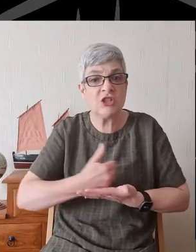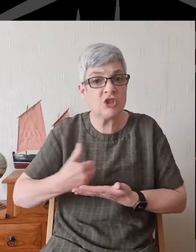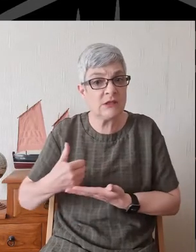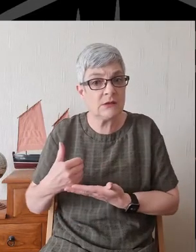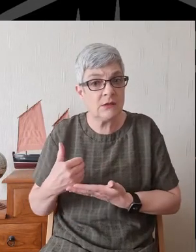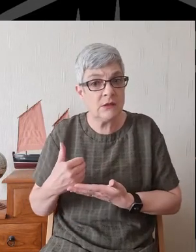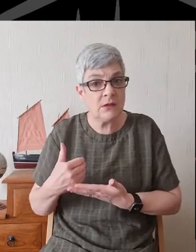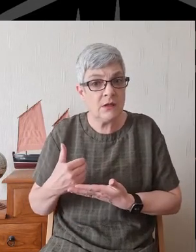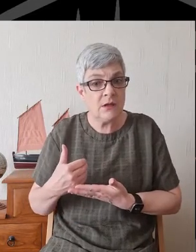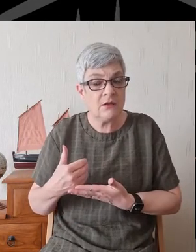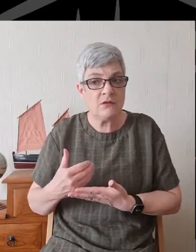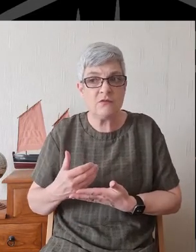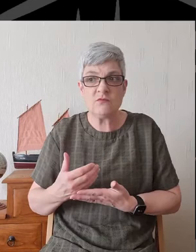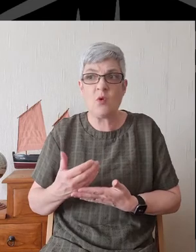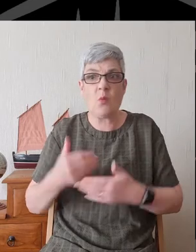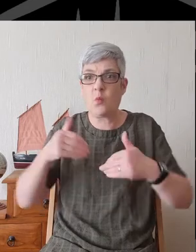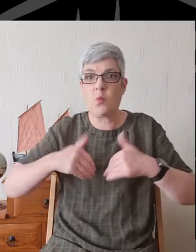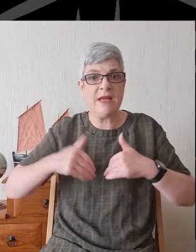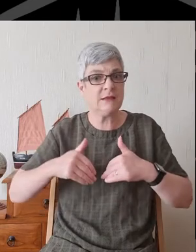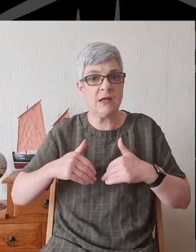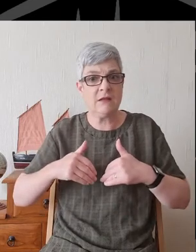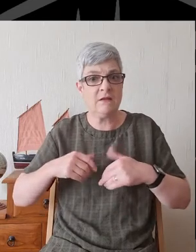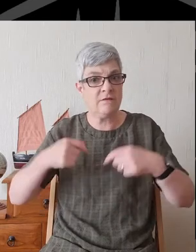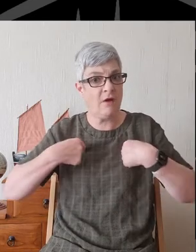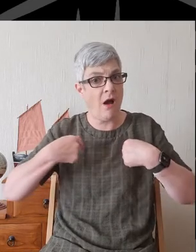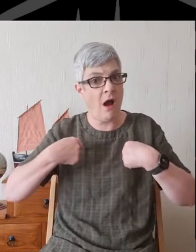You've not left it up to us to find you.